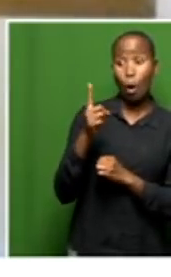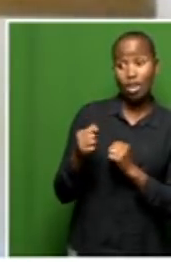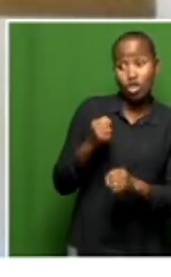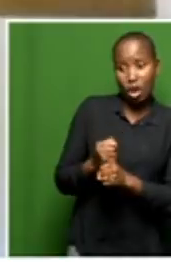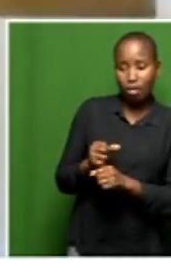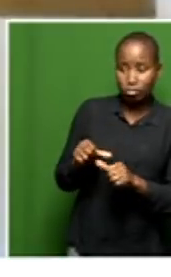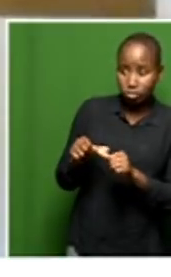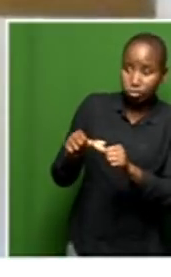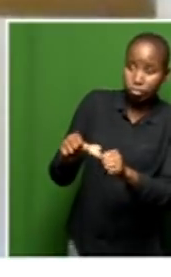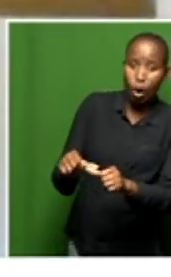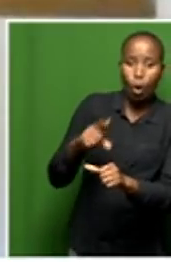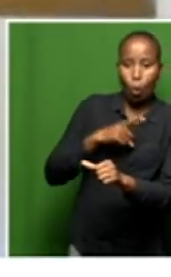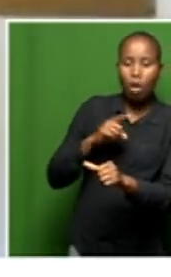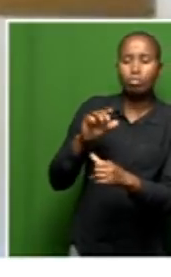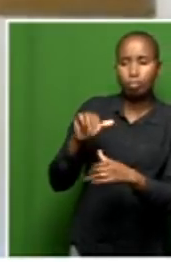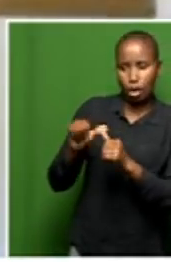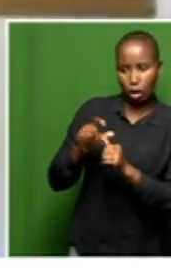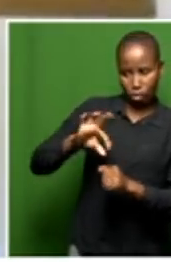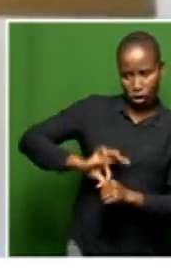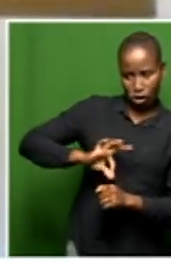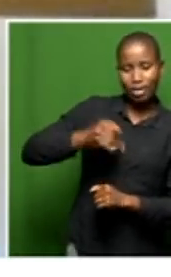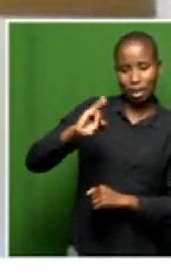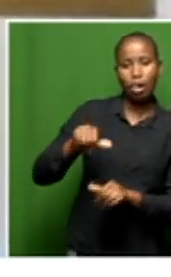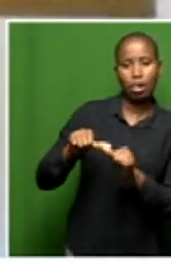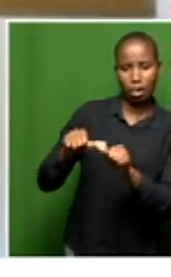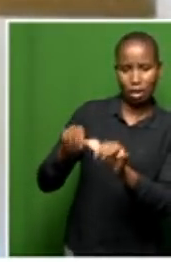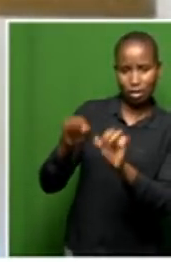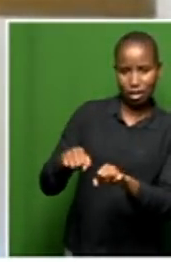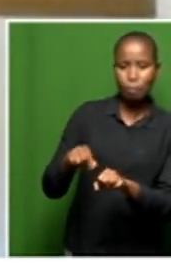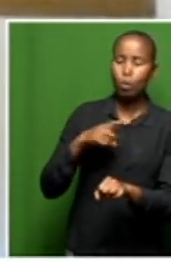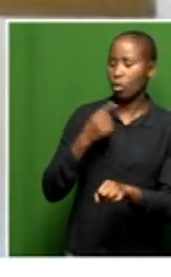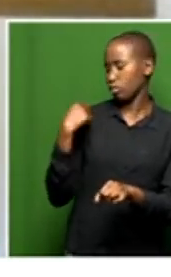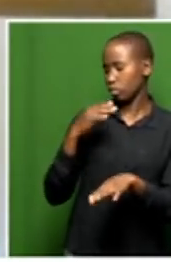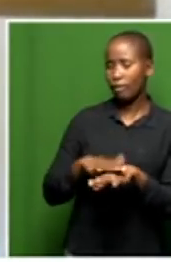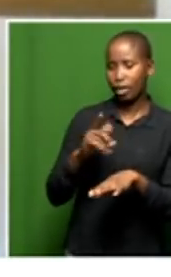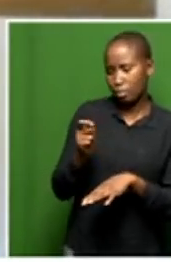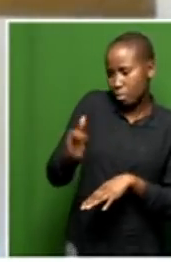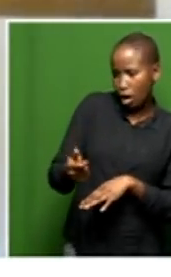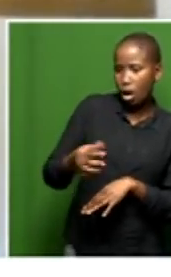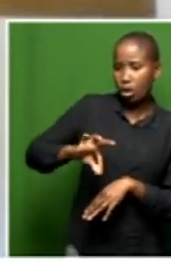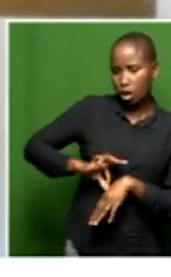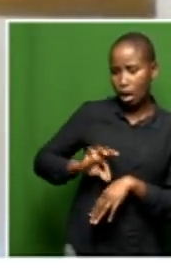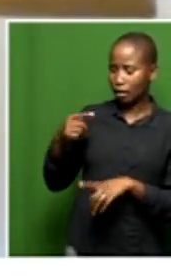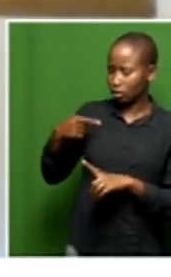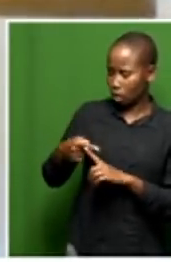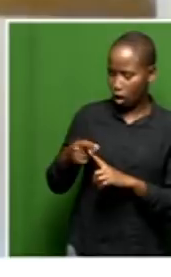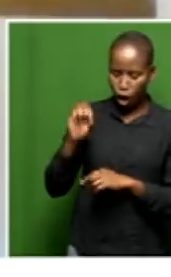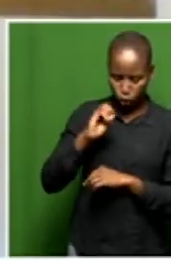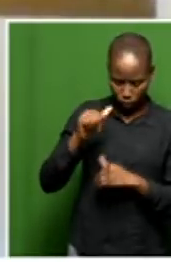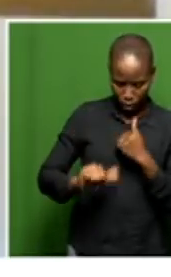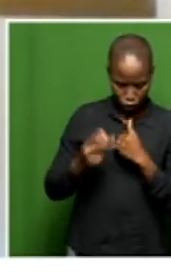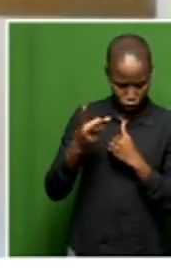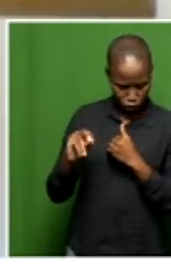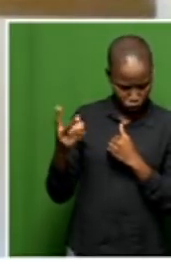at least then they earn their salaries, where previously they were paid salaries until October of 2020,